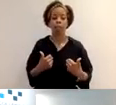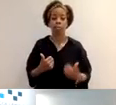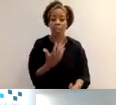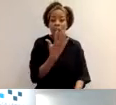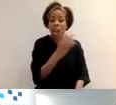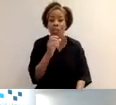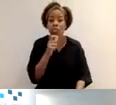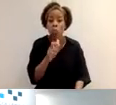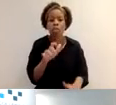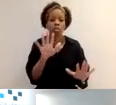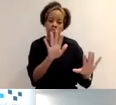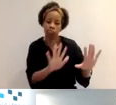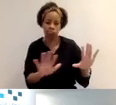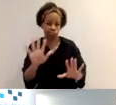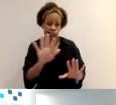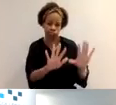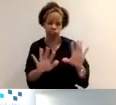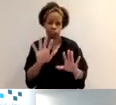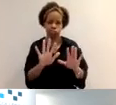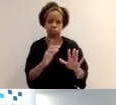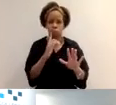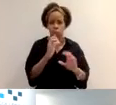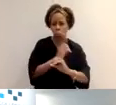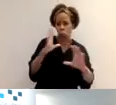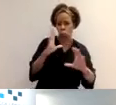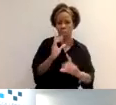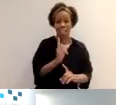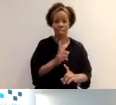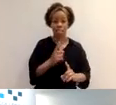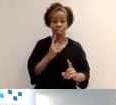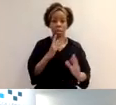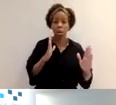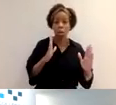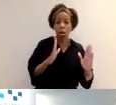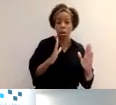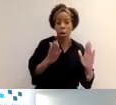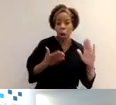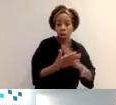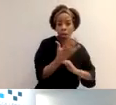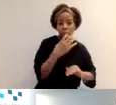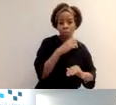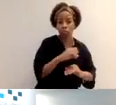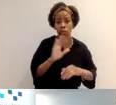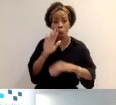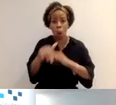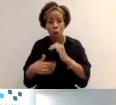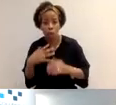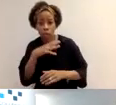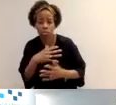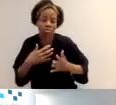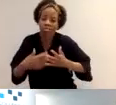an estimate. It's just, you know, to give you an idea. It doesn't matter if it's less or more. There's no penalties. It's just to give you an idea.